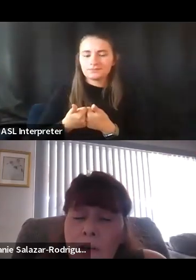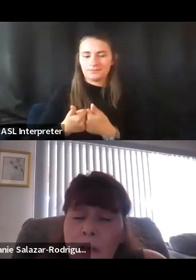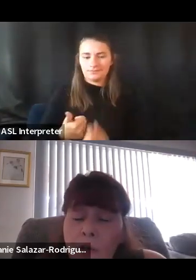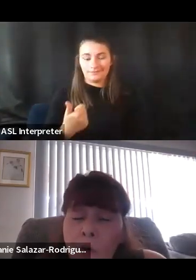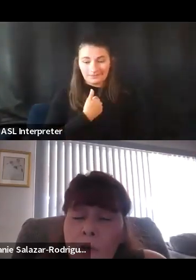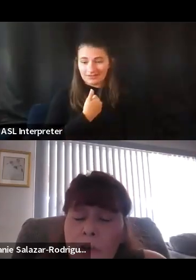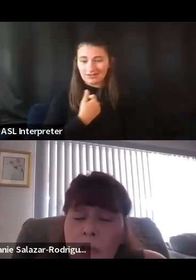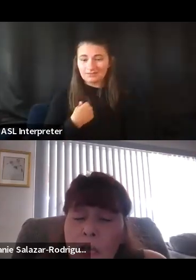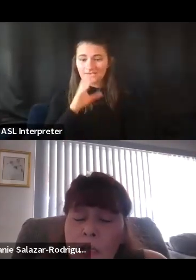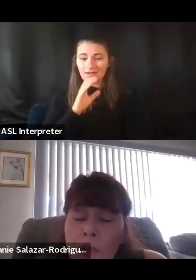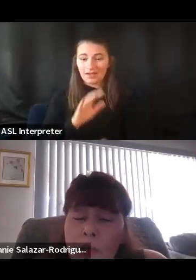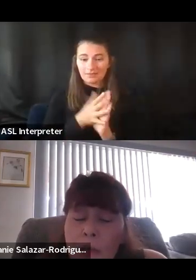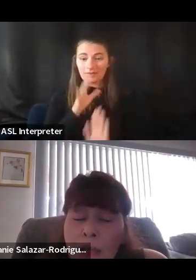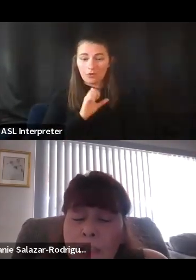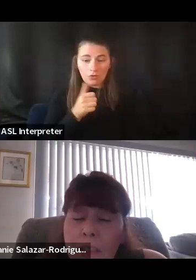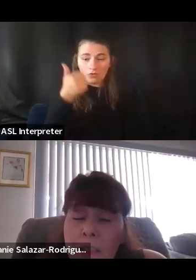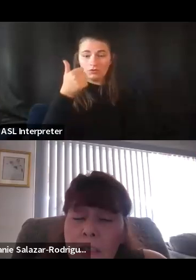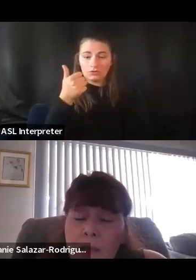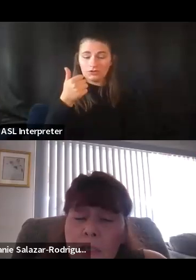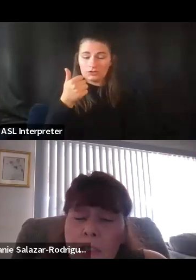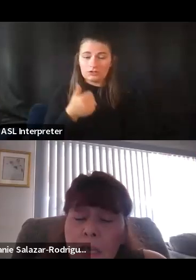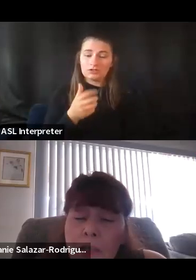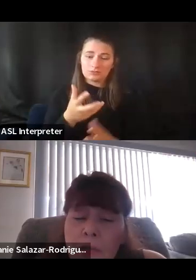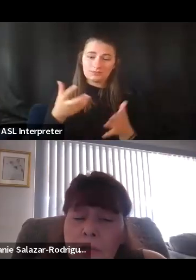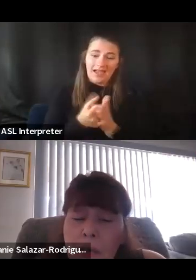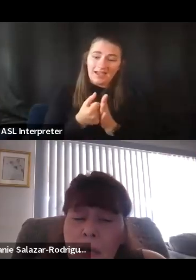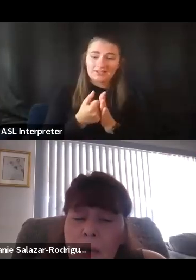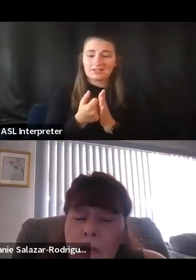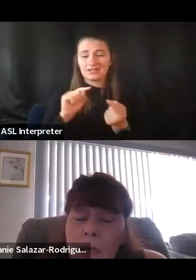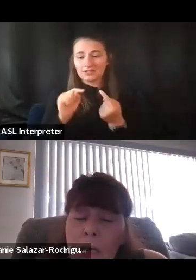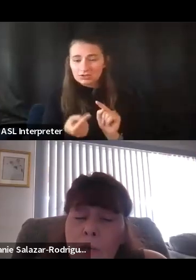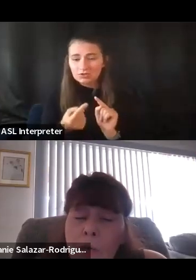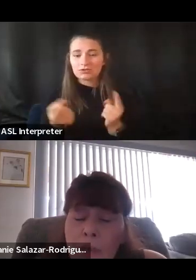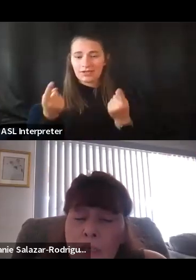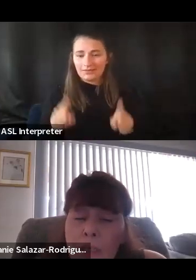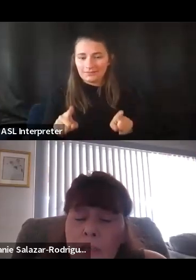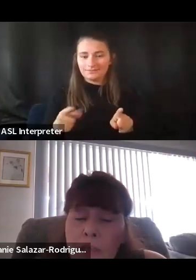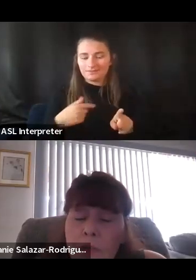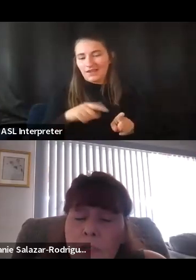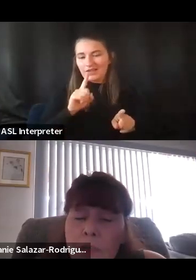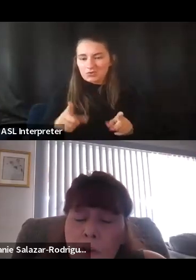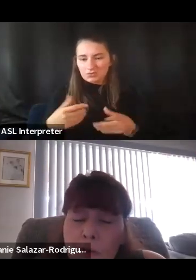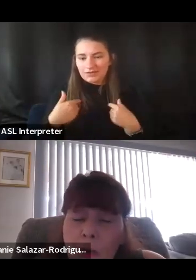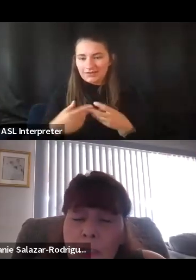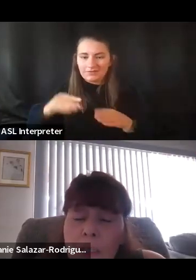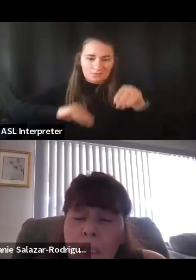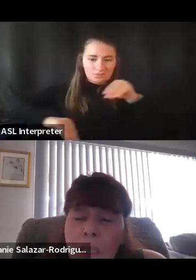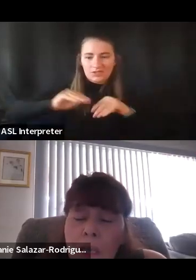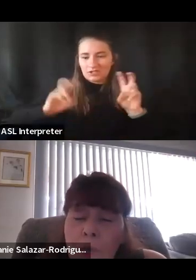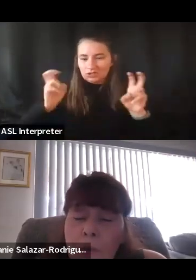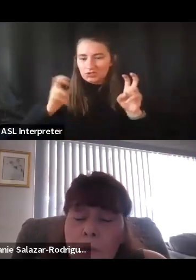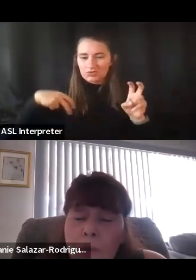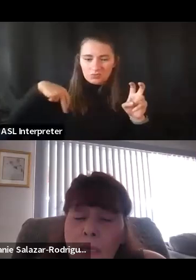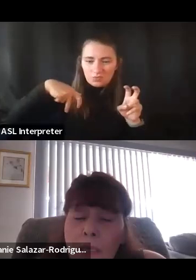as I have gotten older, you know, through accidents and injuries, I too now have, mobility issues as far as walking